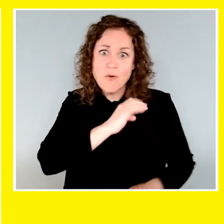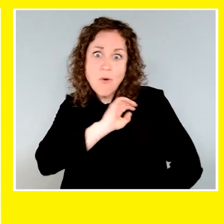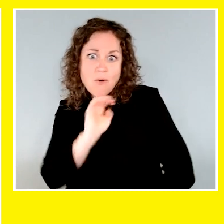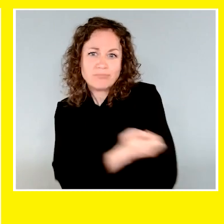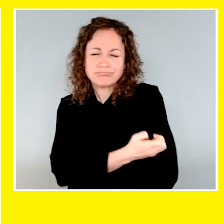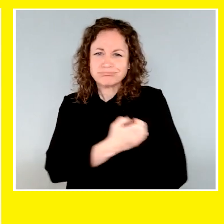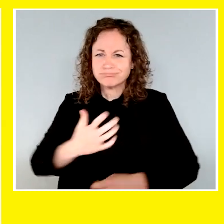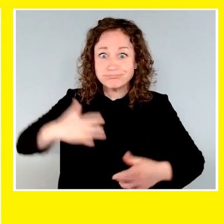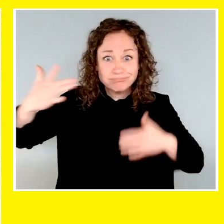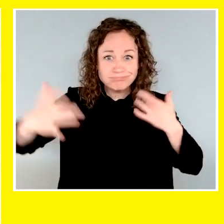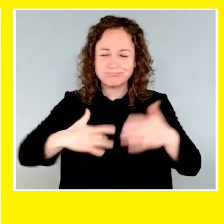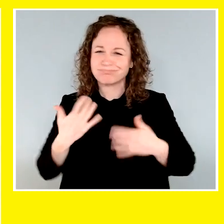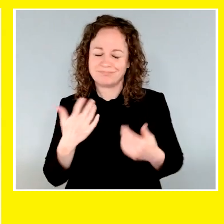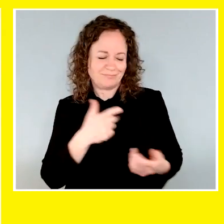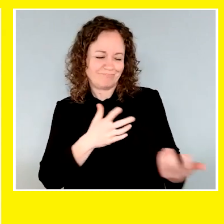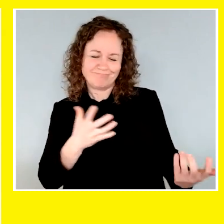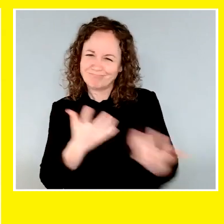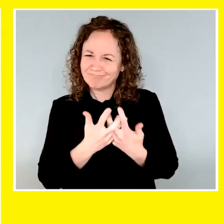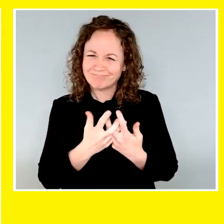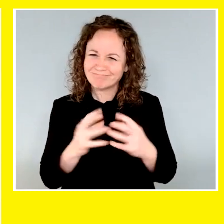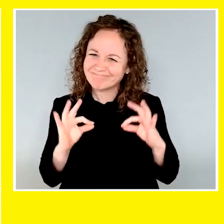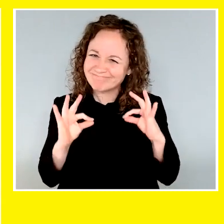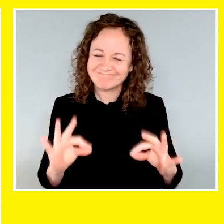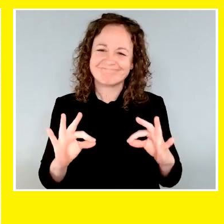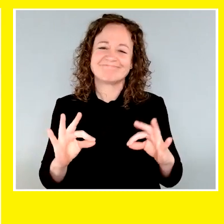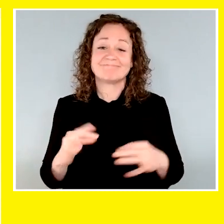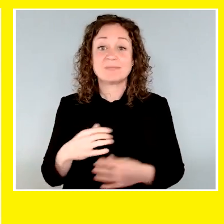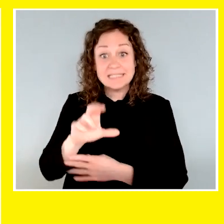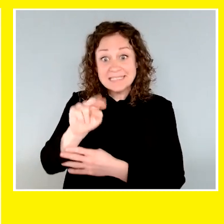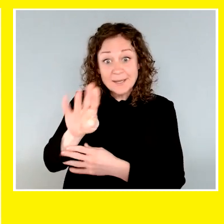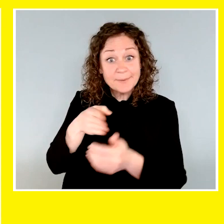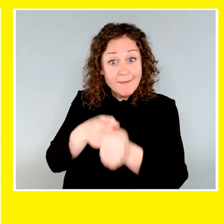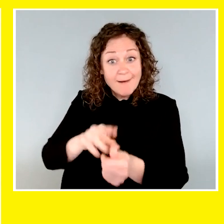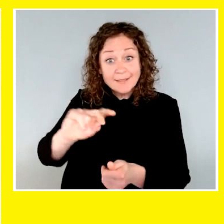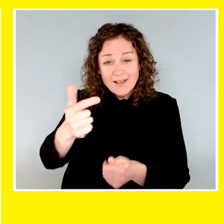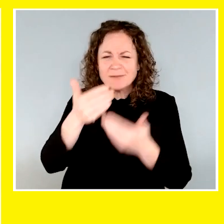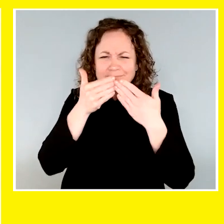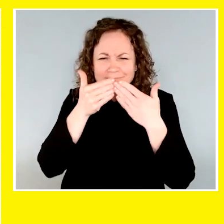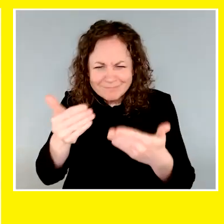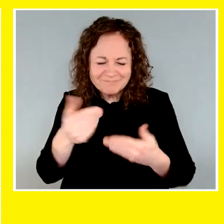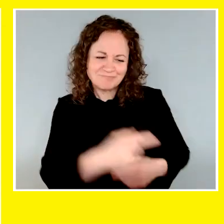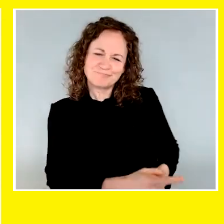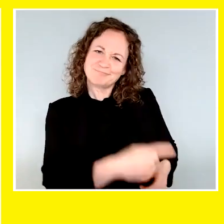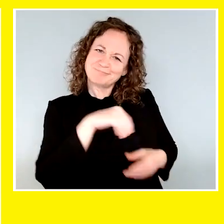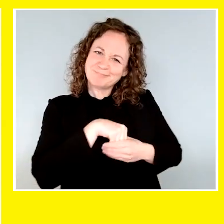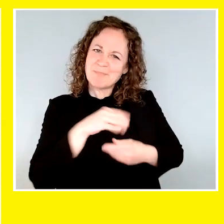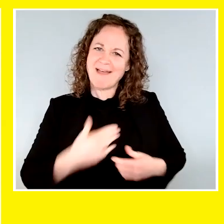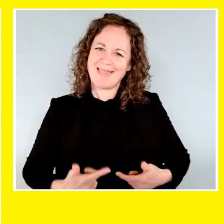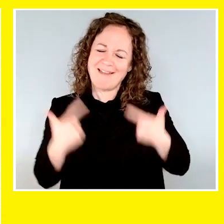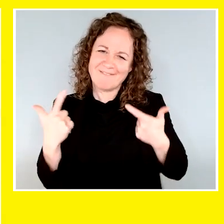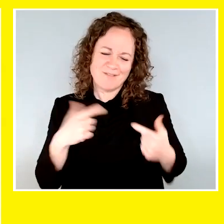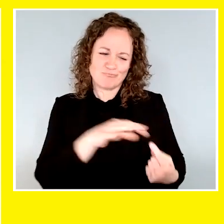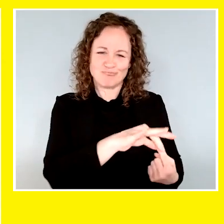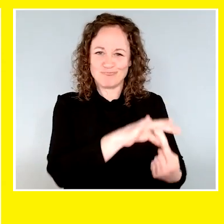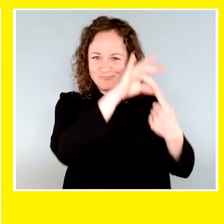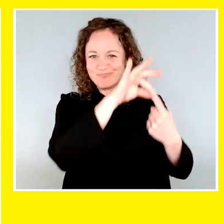energetic, and enthusiastic boy. He is honestly a perfect match for me. I would like to thank CNIB guide dogs for bringing Willie into